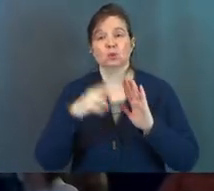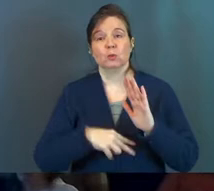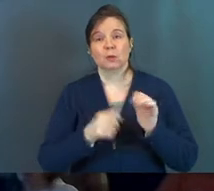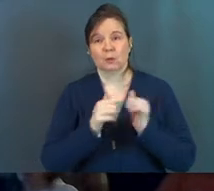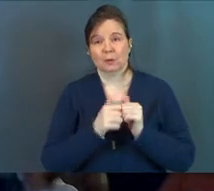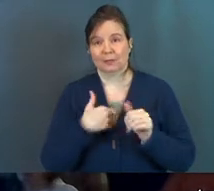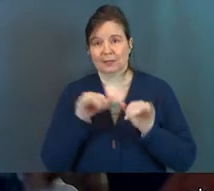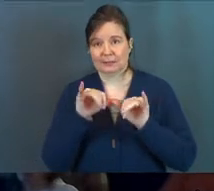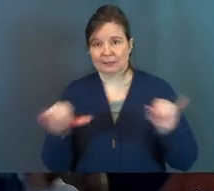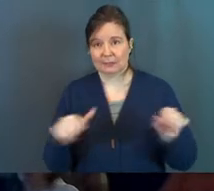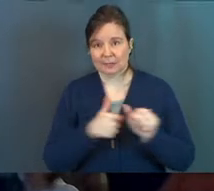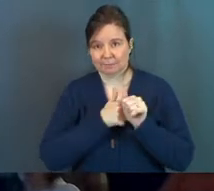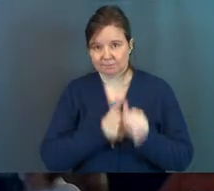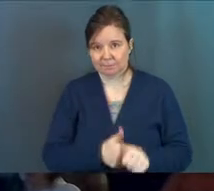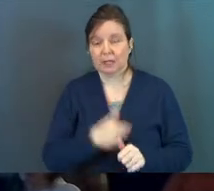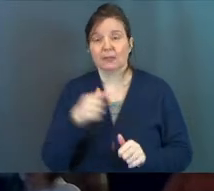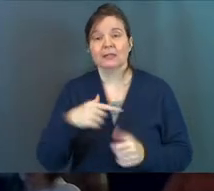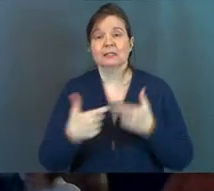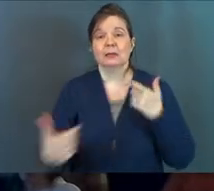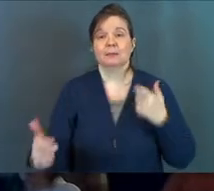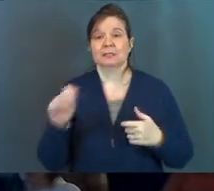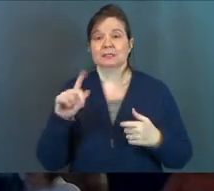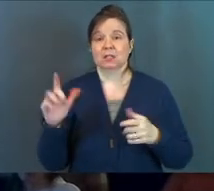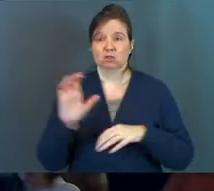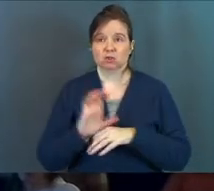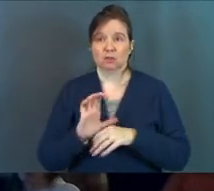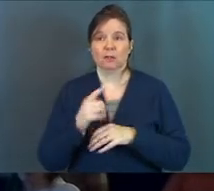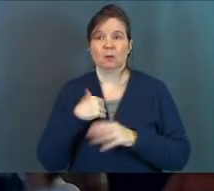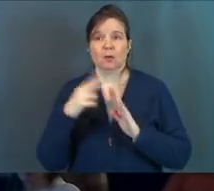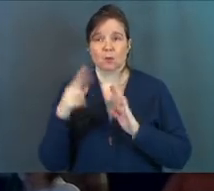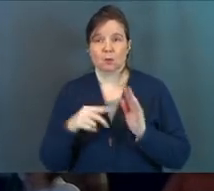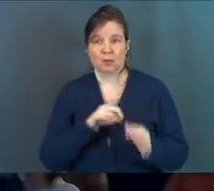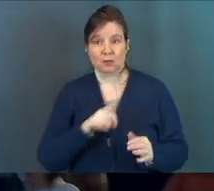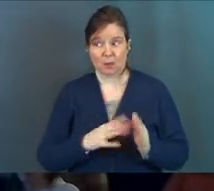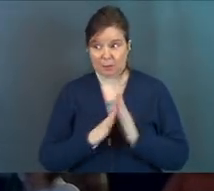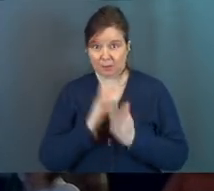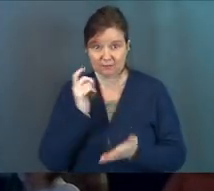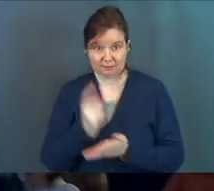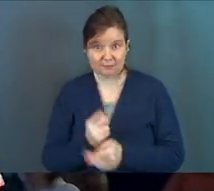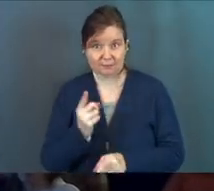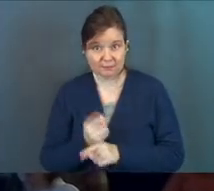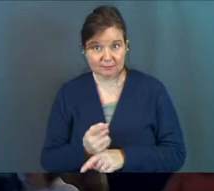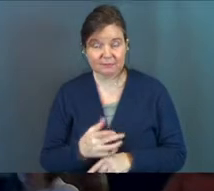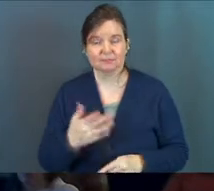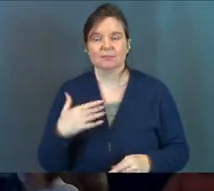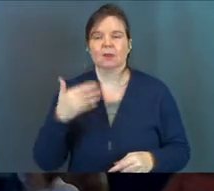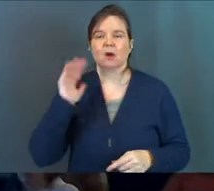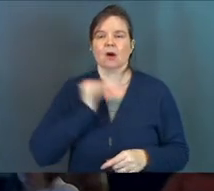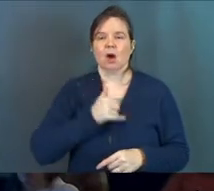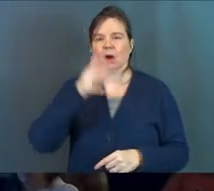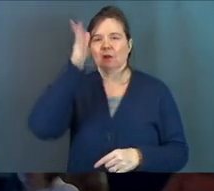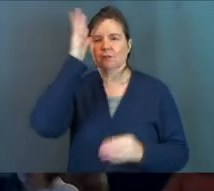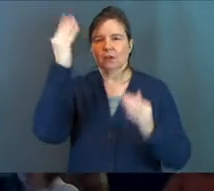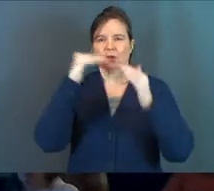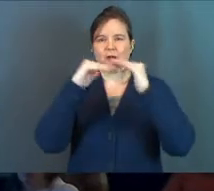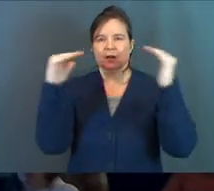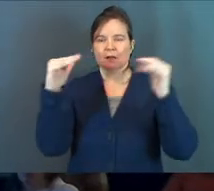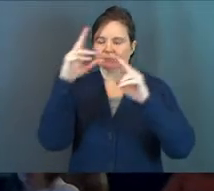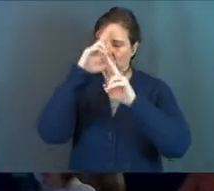read this with me right now? Because this is a big deal in churches that we read the Lord's Prayer. Amen? Our Father in heaven,